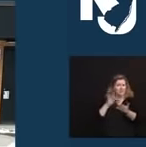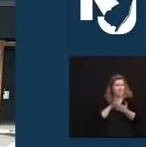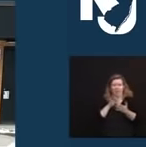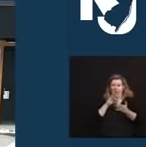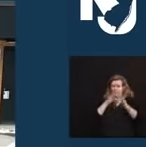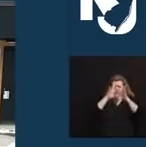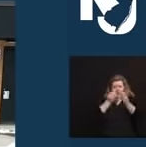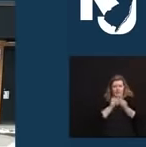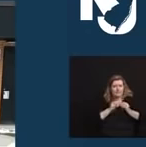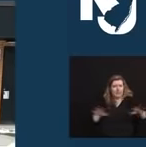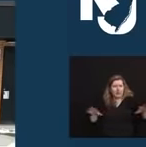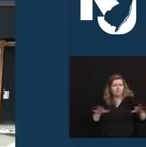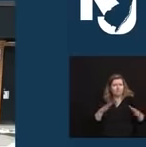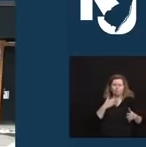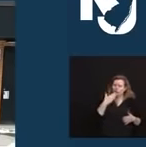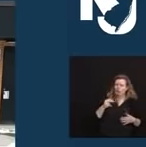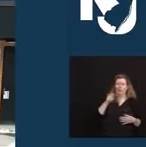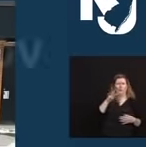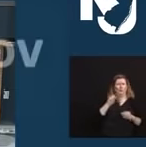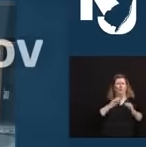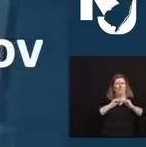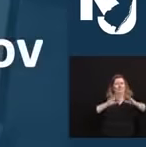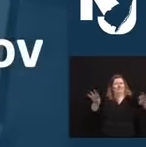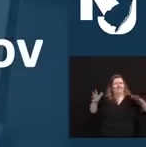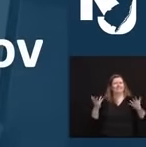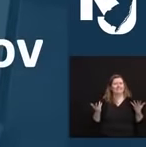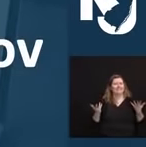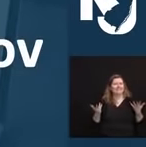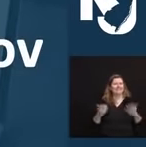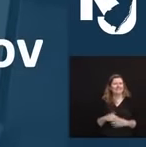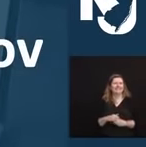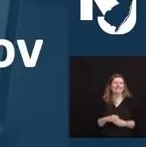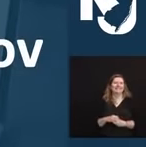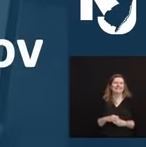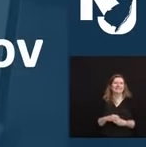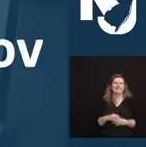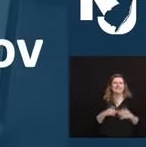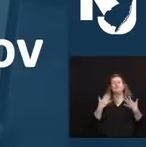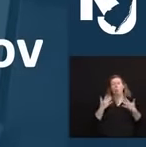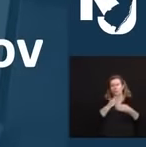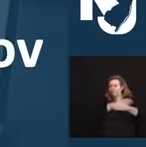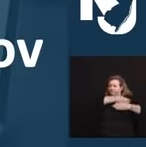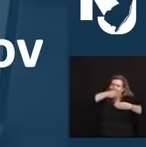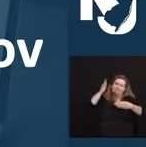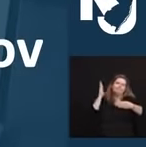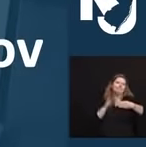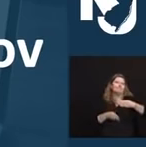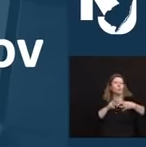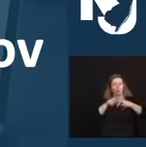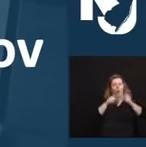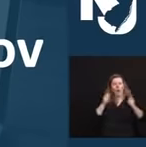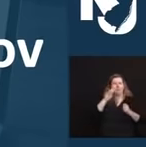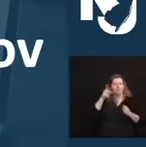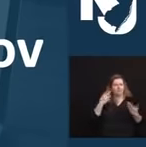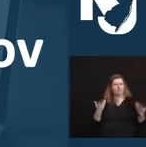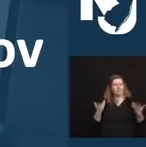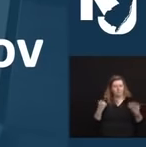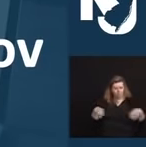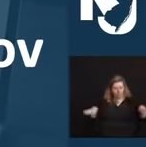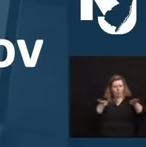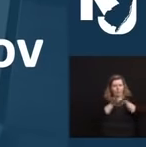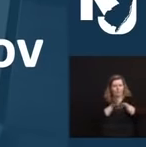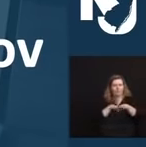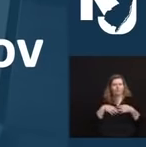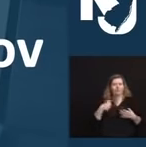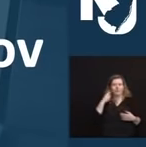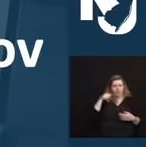to rally around. And that is a high point on which to leave this last briefing before Christmas. Again, I urge everyone, please keep your